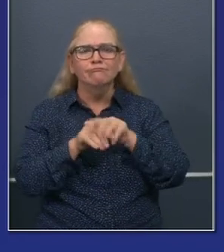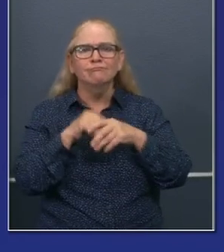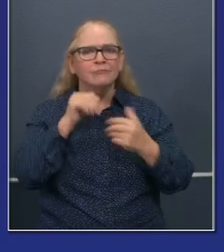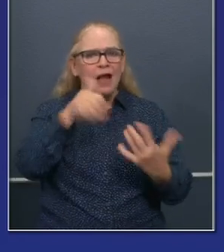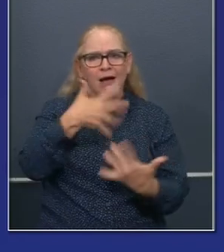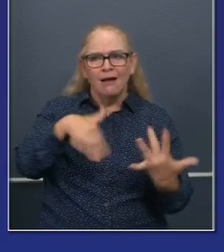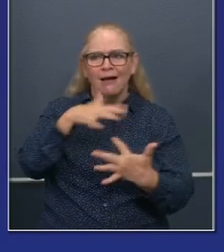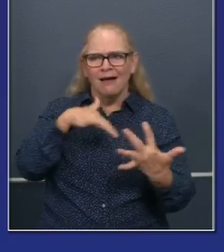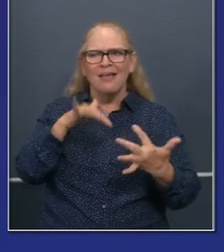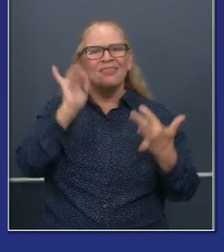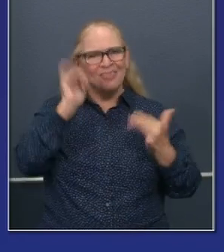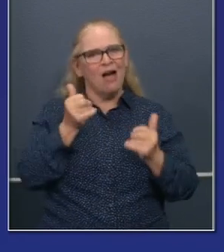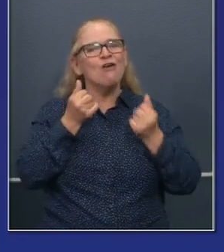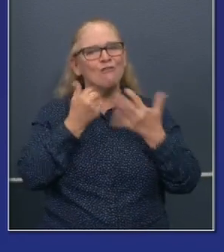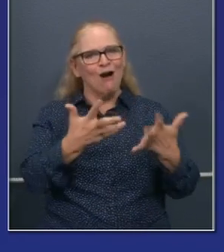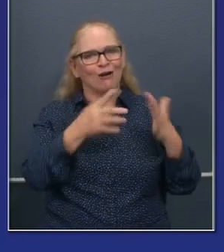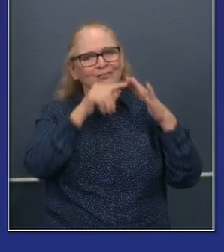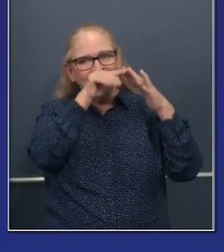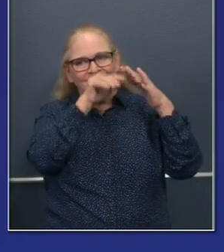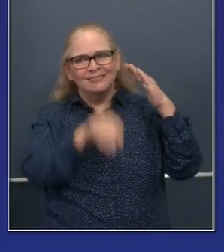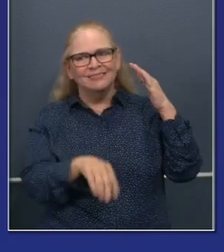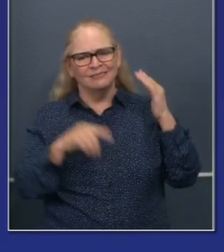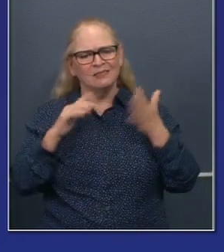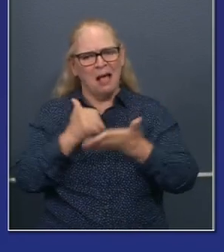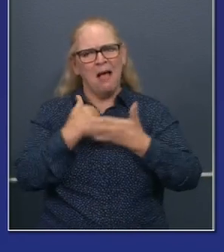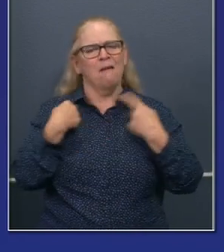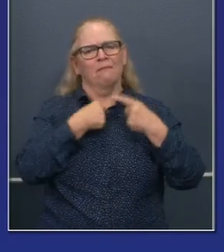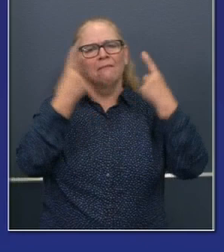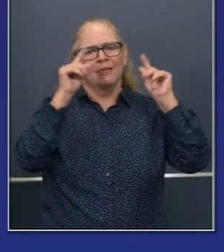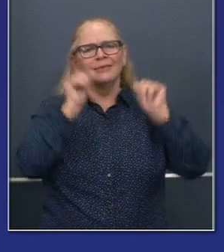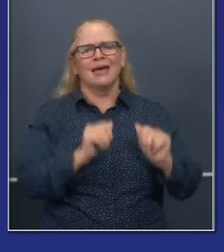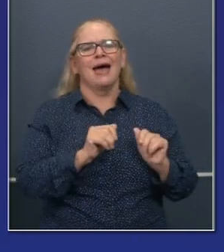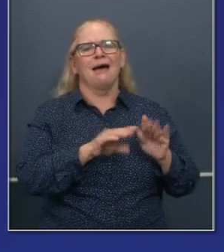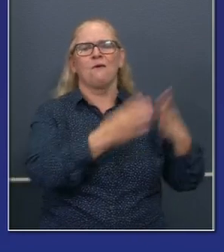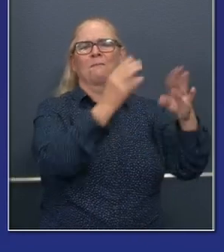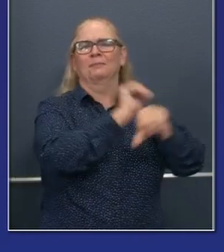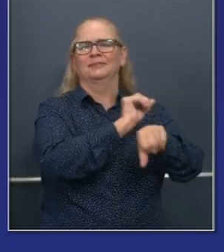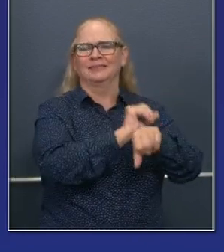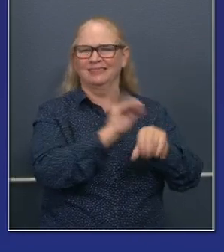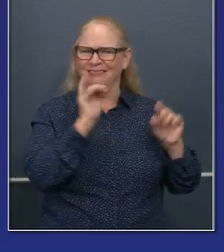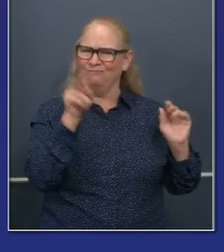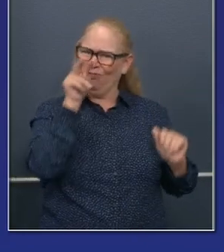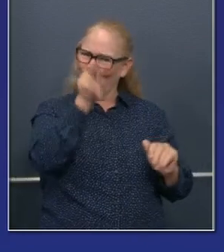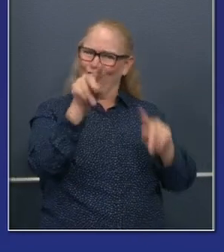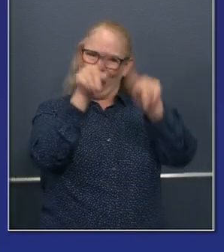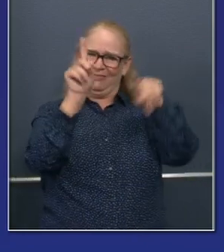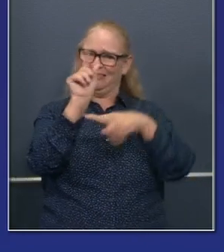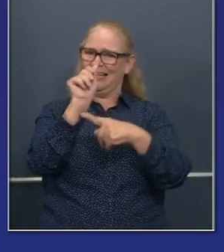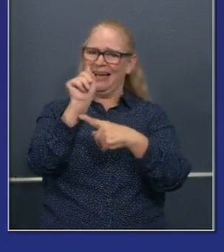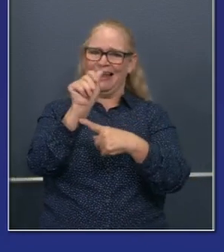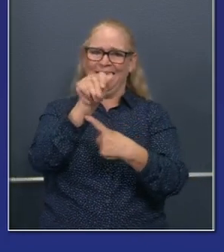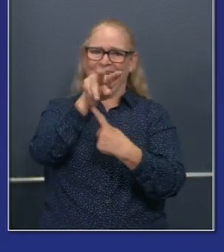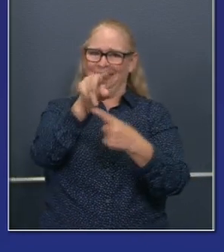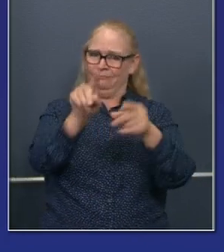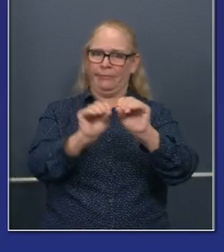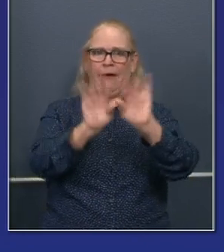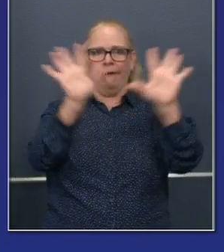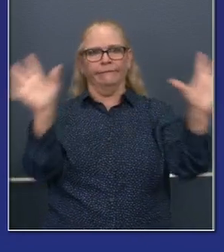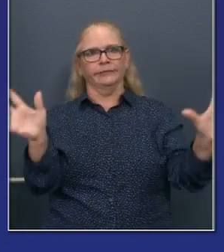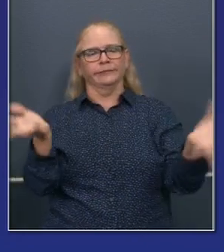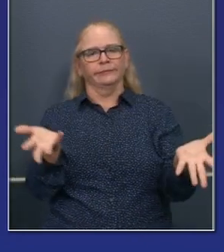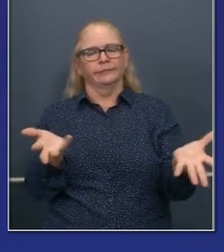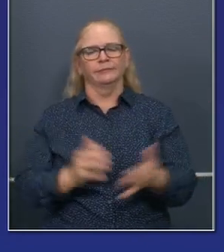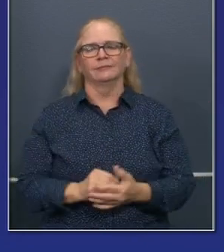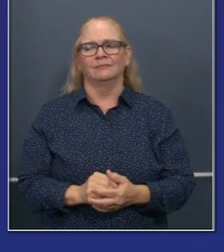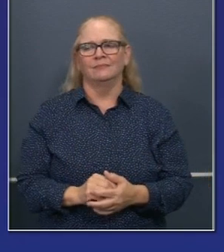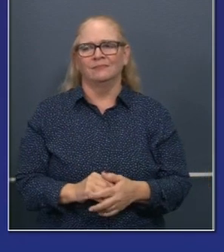I believe disproportionately for this trend line, socially distancing, physically distance, responsible for this trend line,